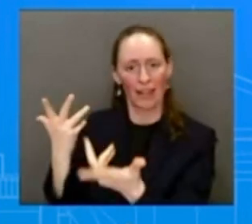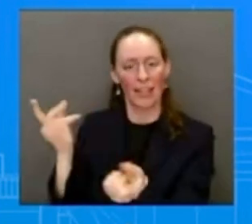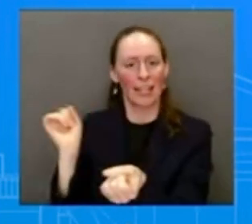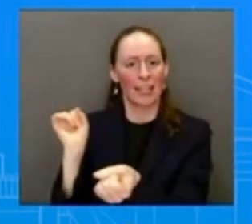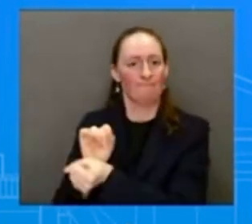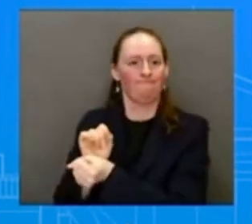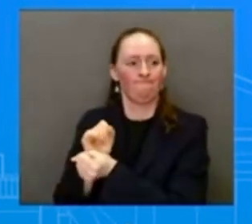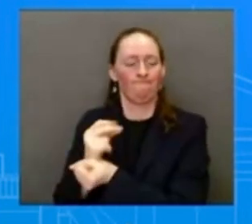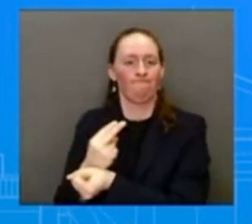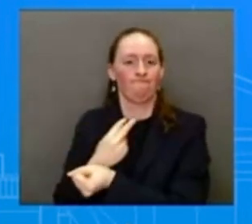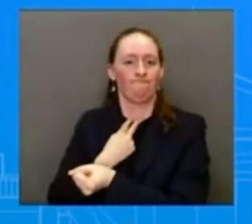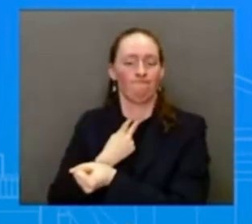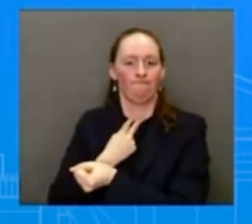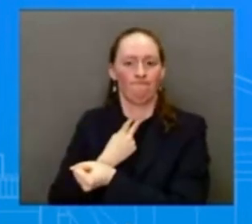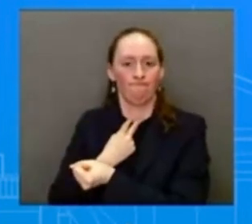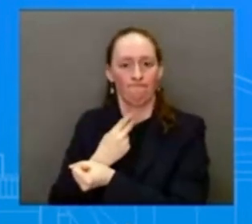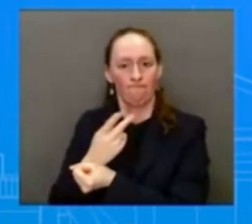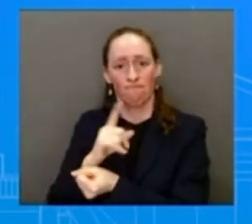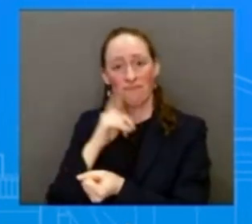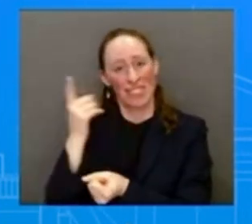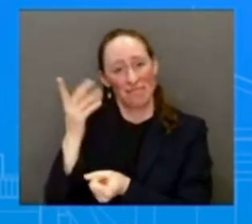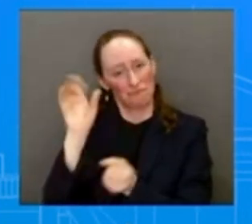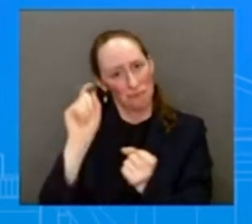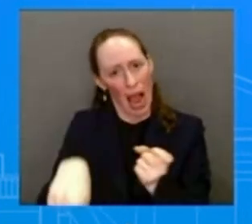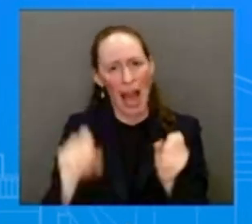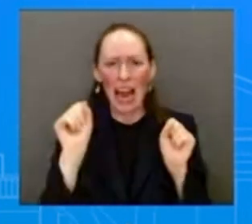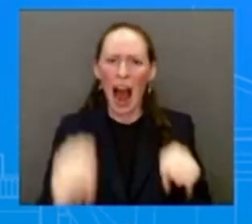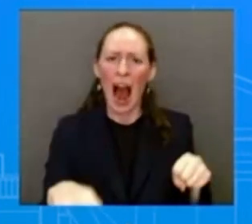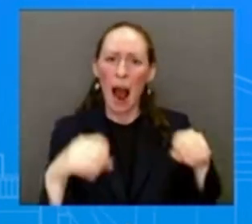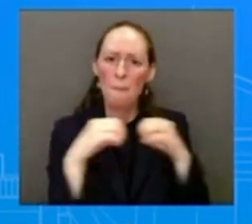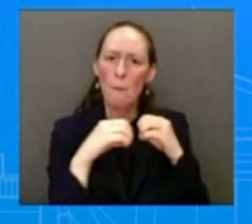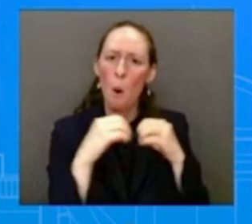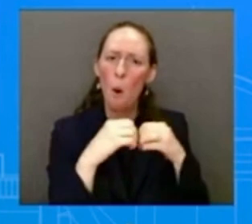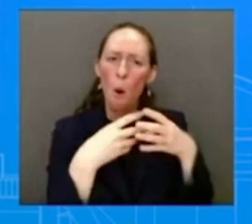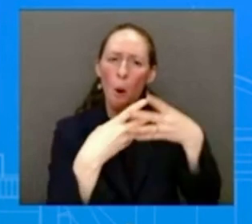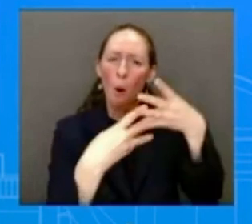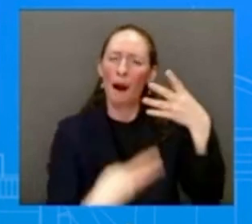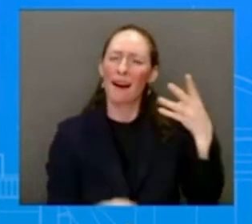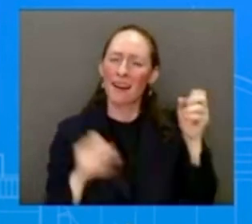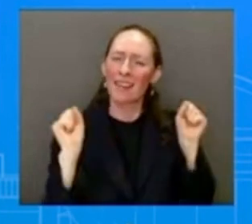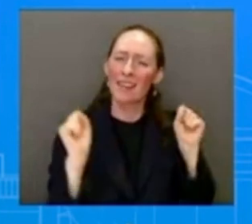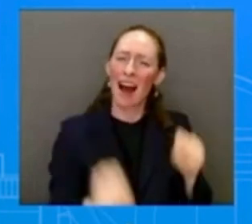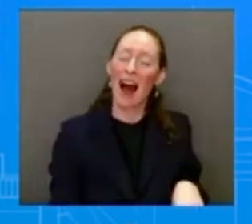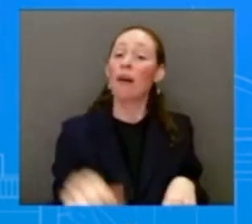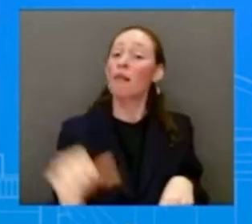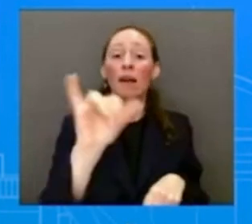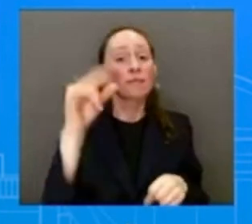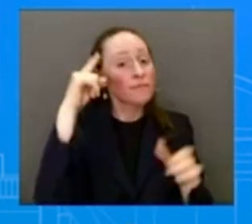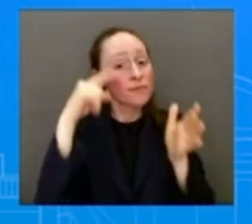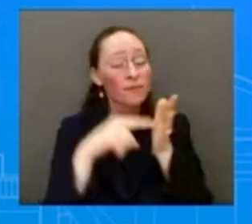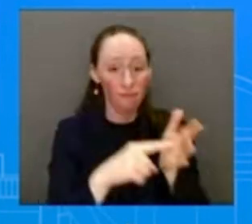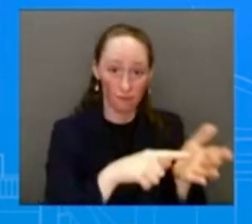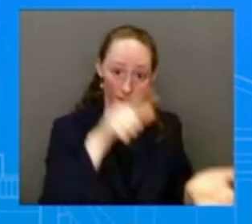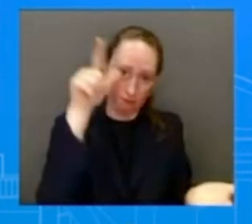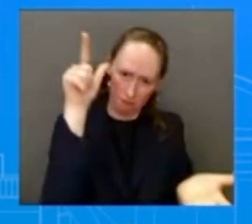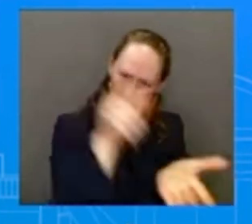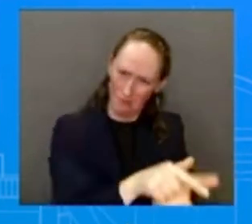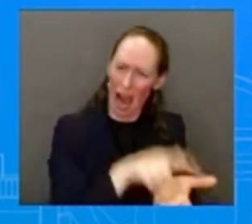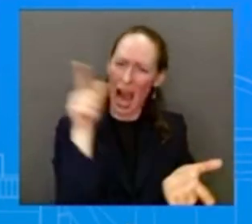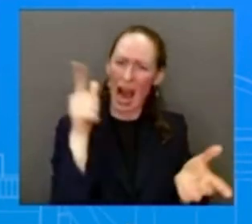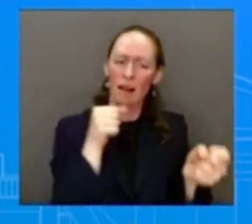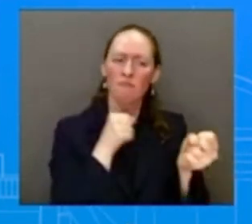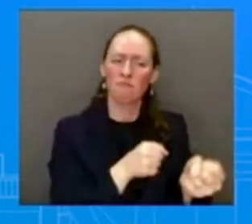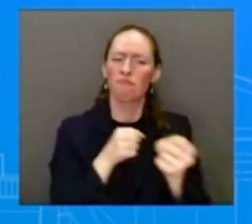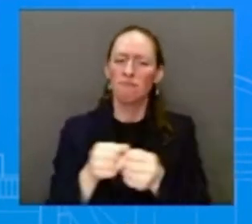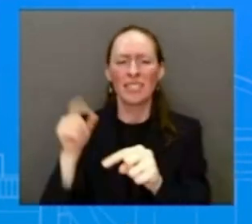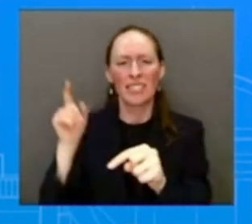We actually need to ban assault weapons. We need to take more action so that our children are safe in schools, so